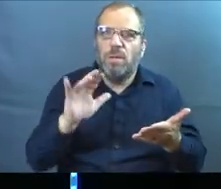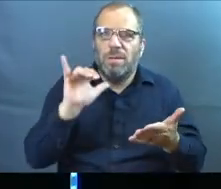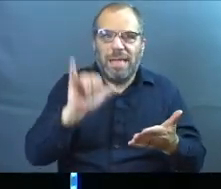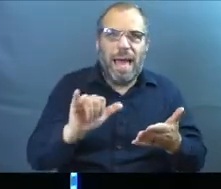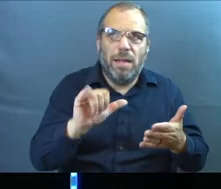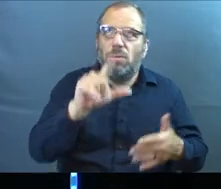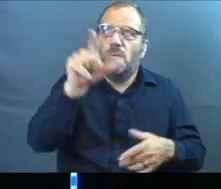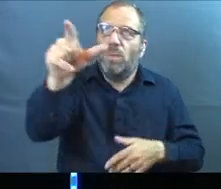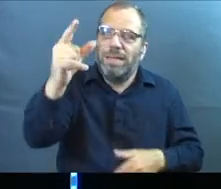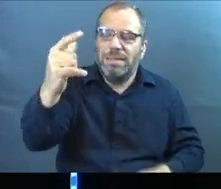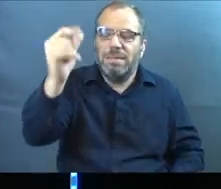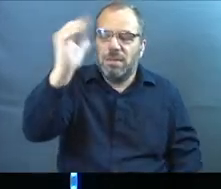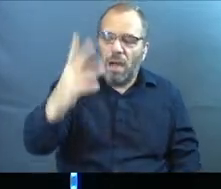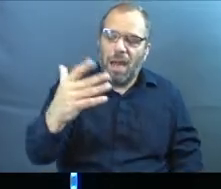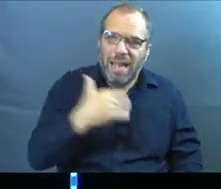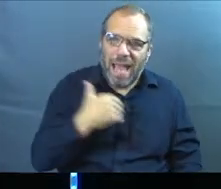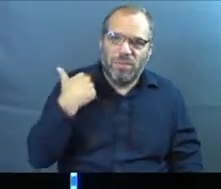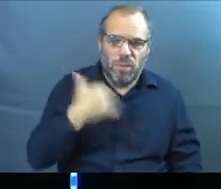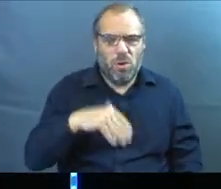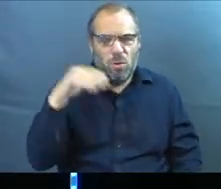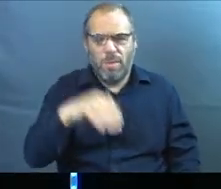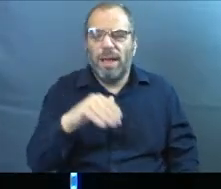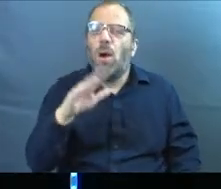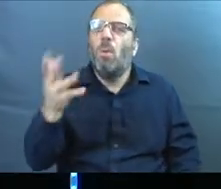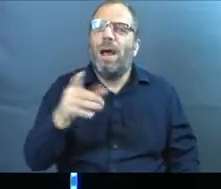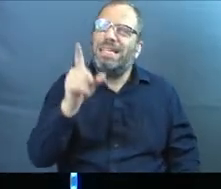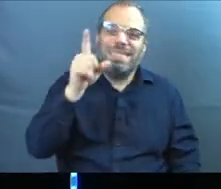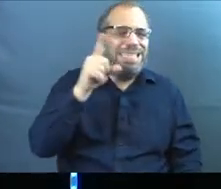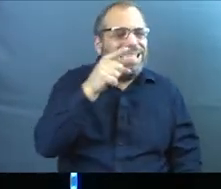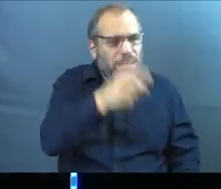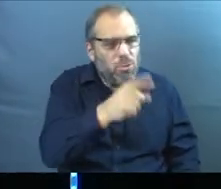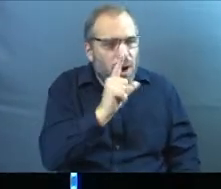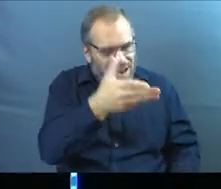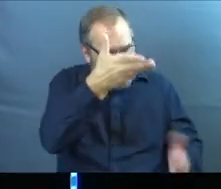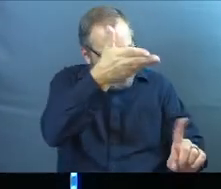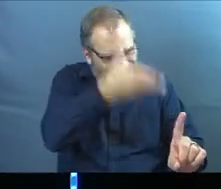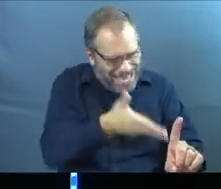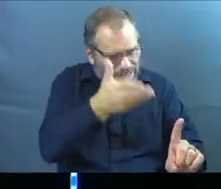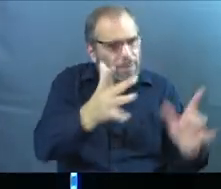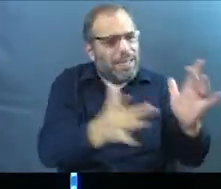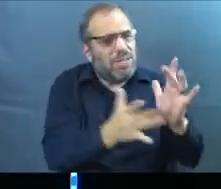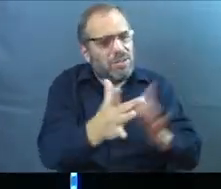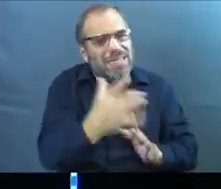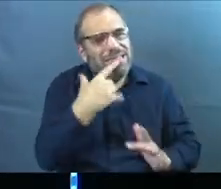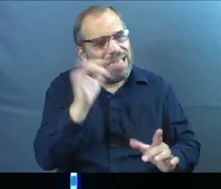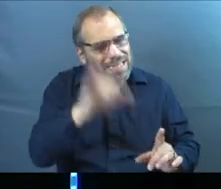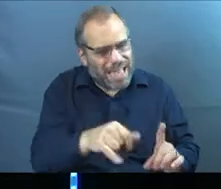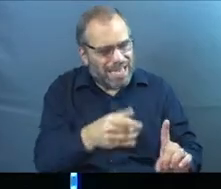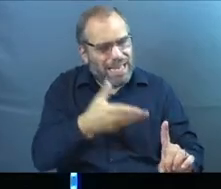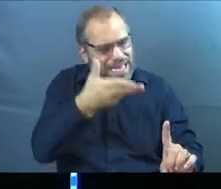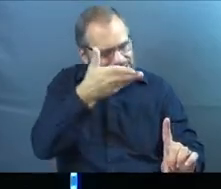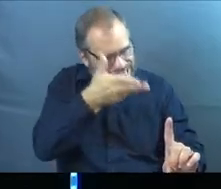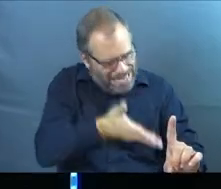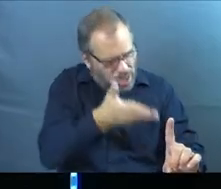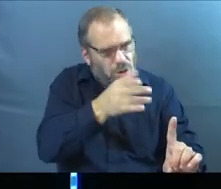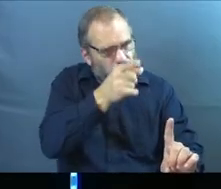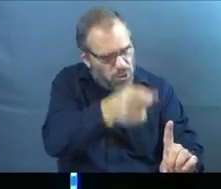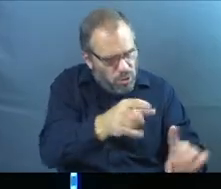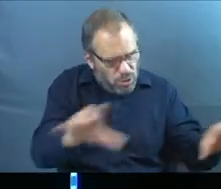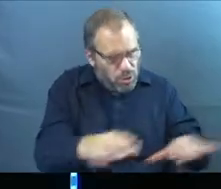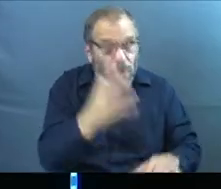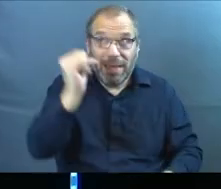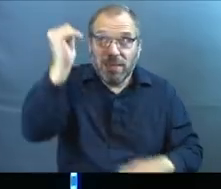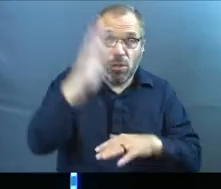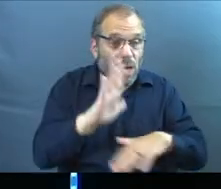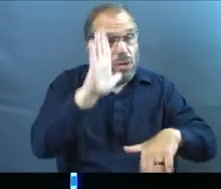what the Lord has for us. A reminder of, hey, here is who you are, because Jesus says so. Here is what you should do, because